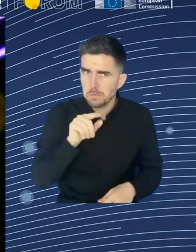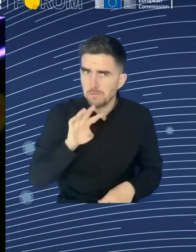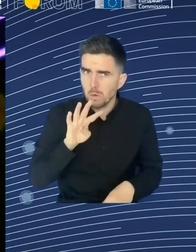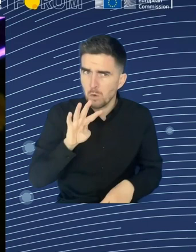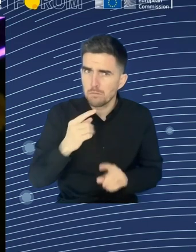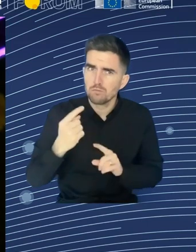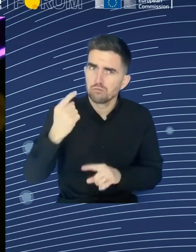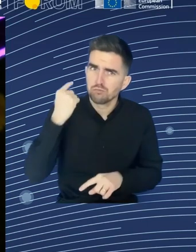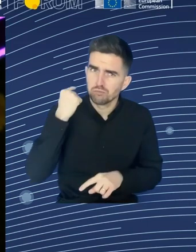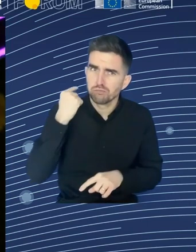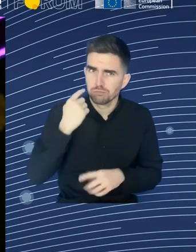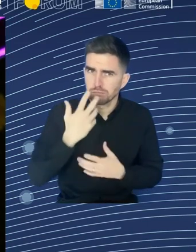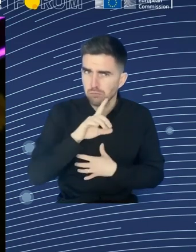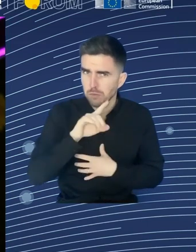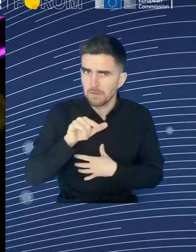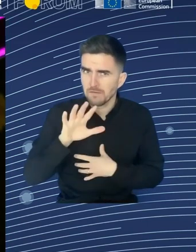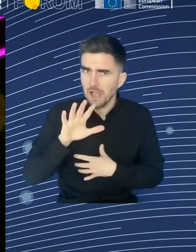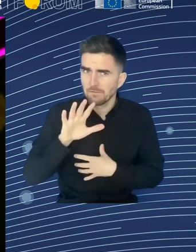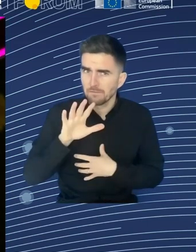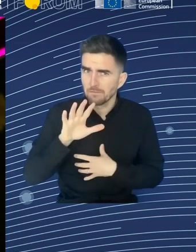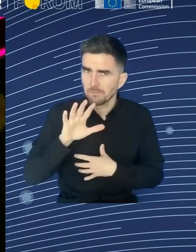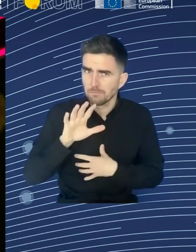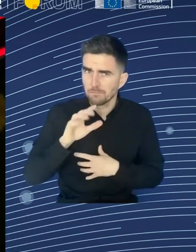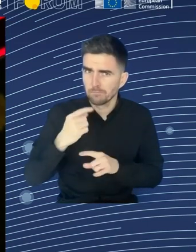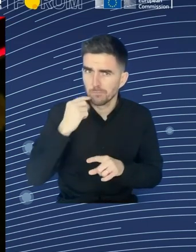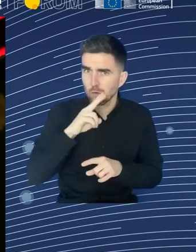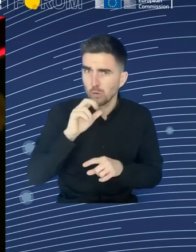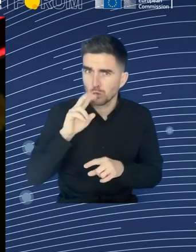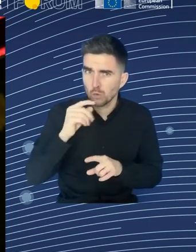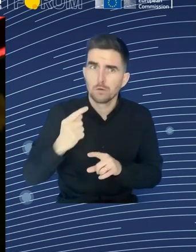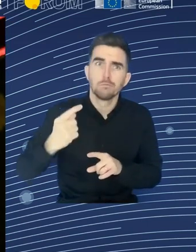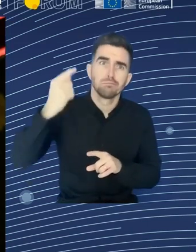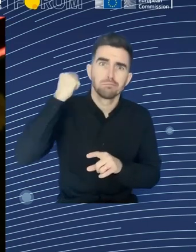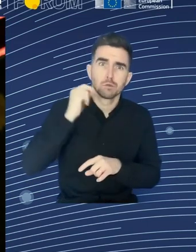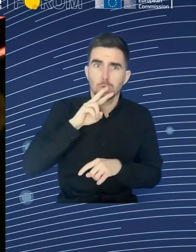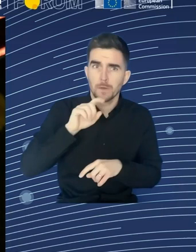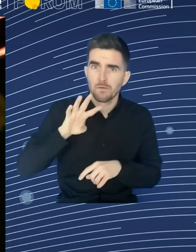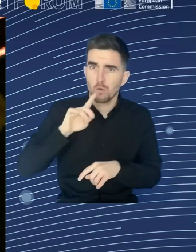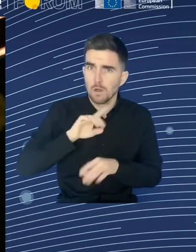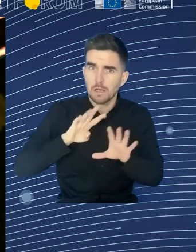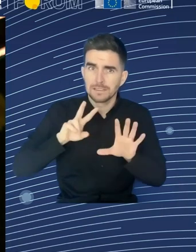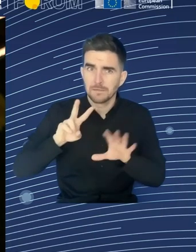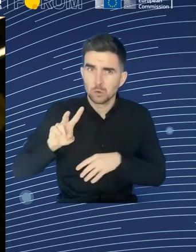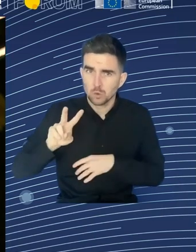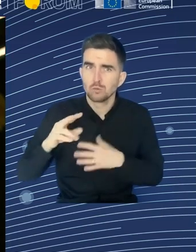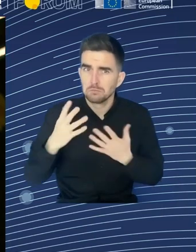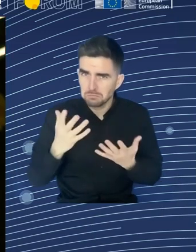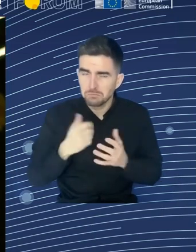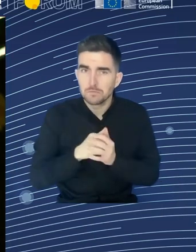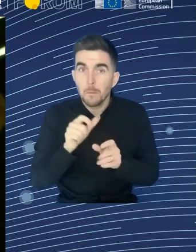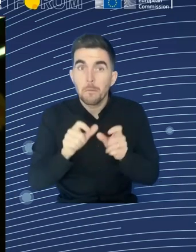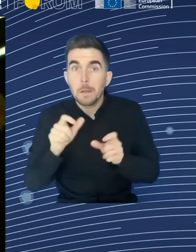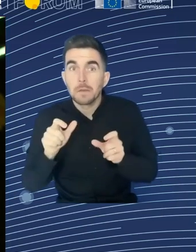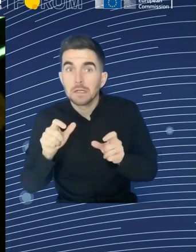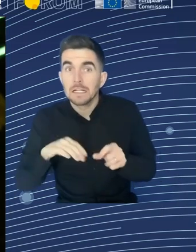good number of years left in you. And that's because of better health care and so on. But it does mean that there is increasing demand for pensions and also for